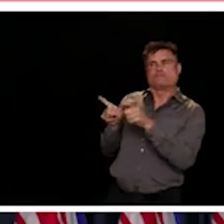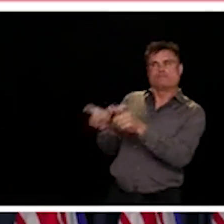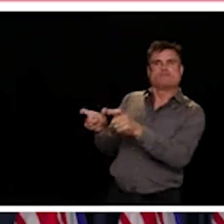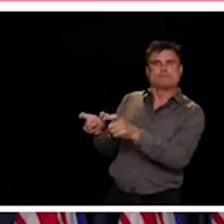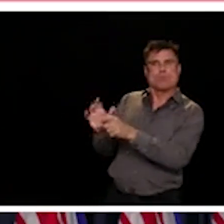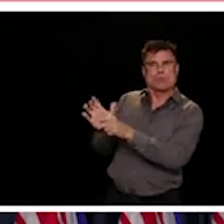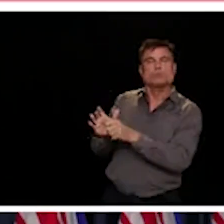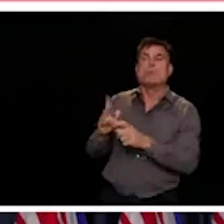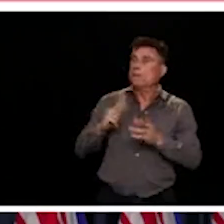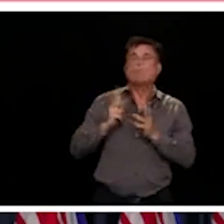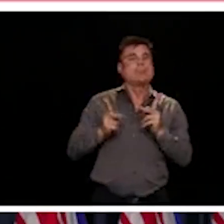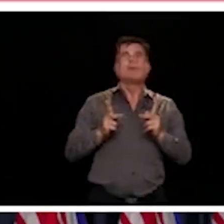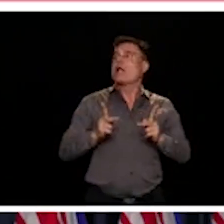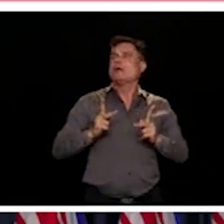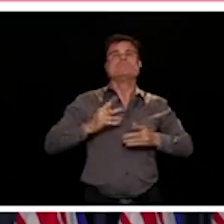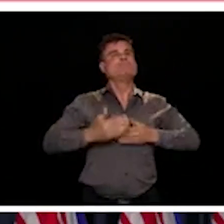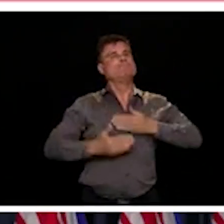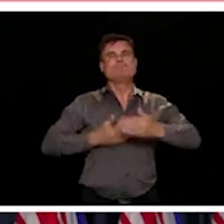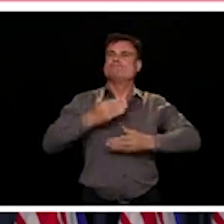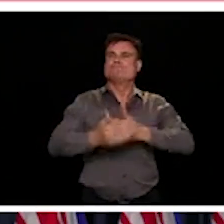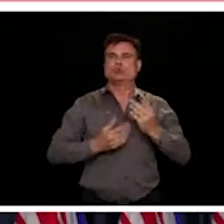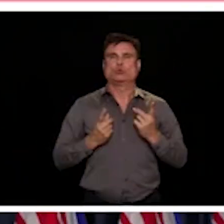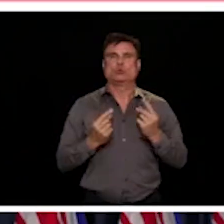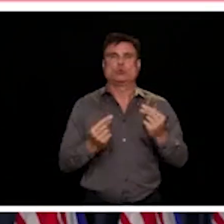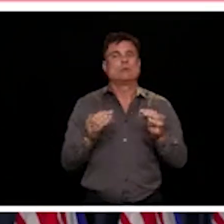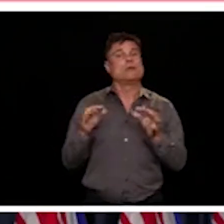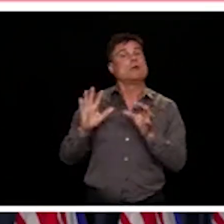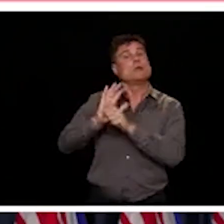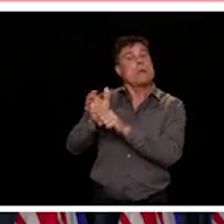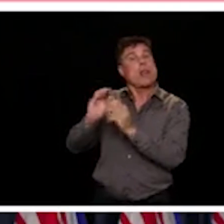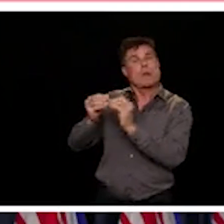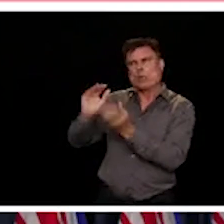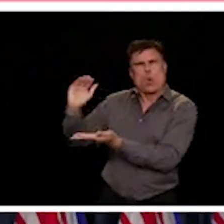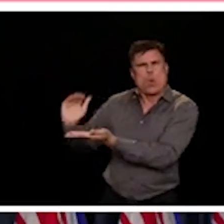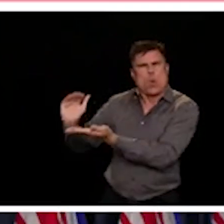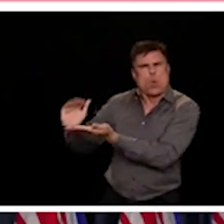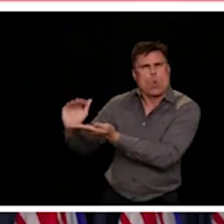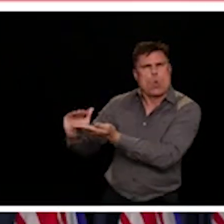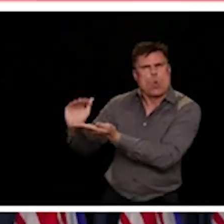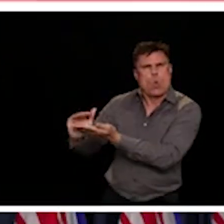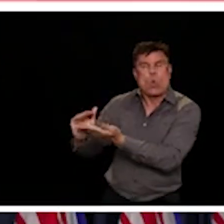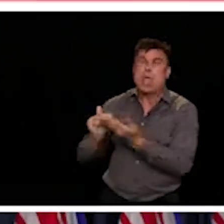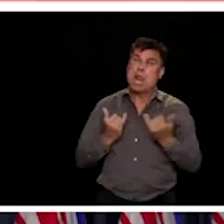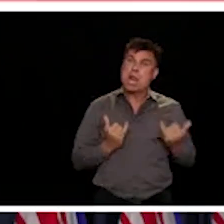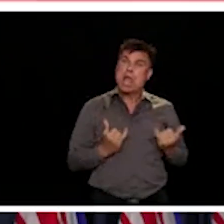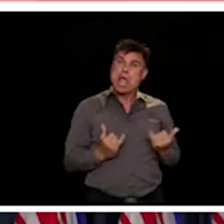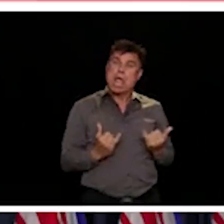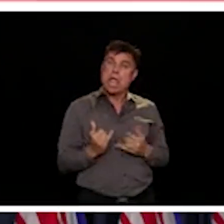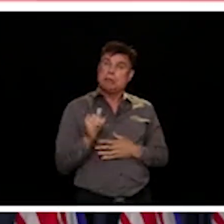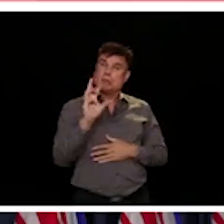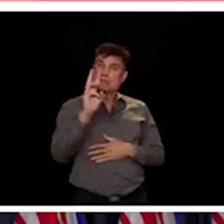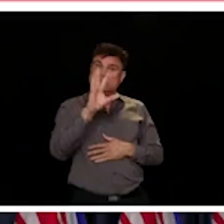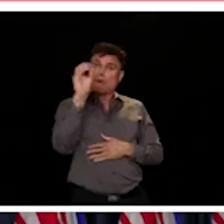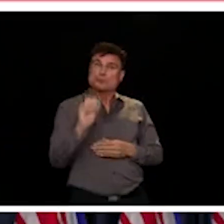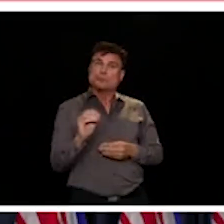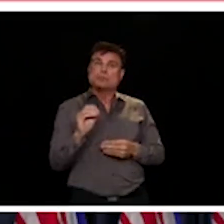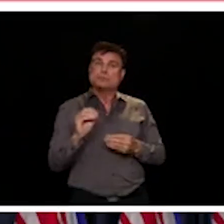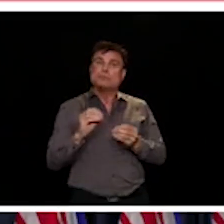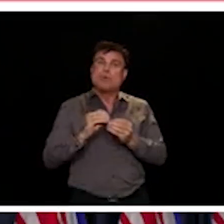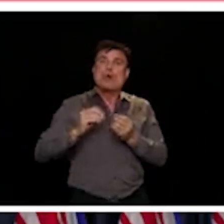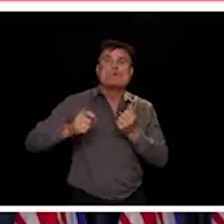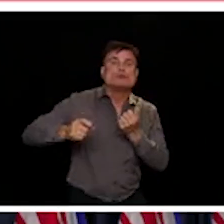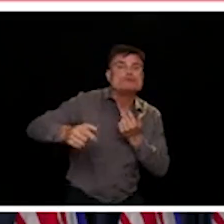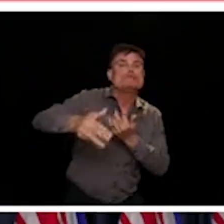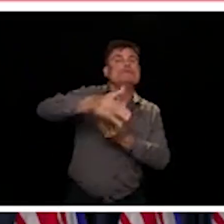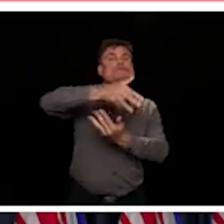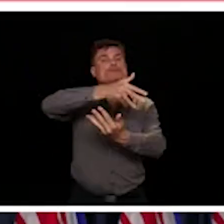to expand into phase three with maintaining what we have now. Until we have an effective treatment or a vaccine,